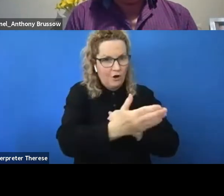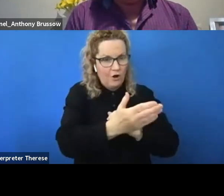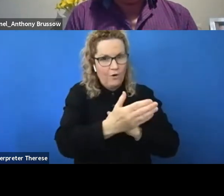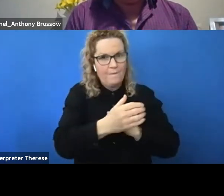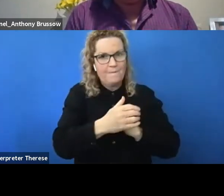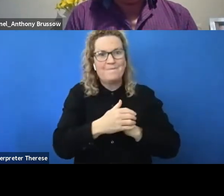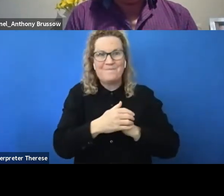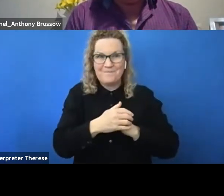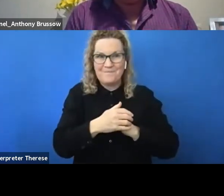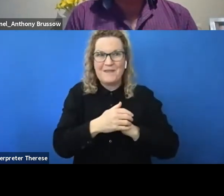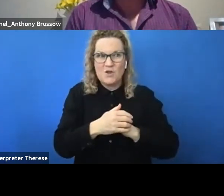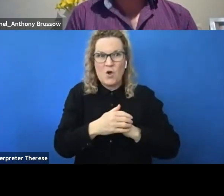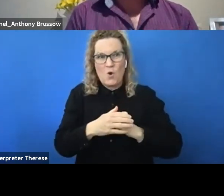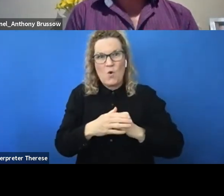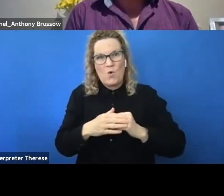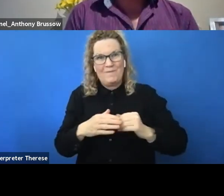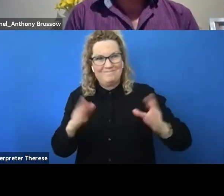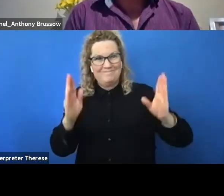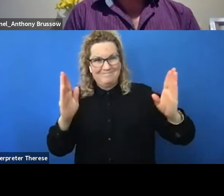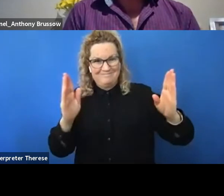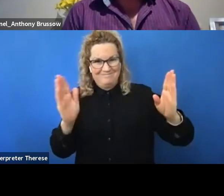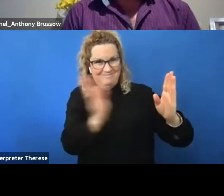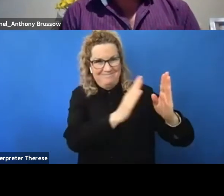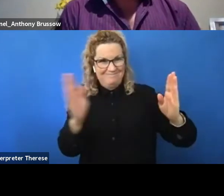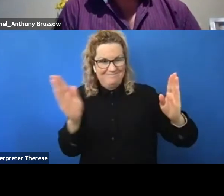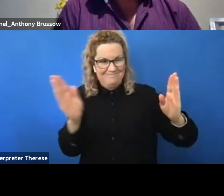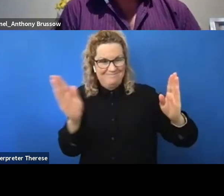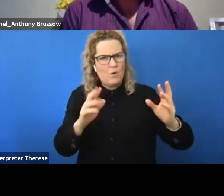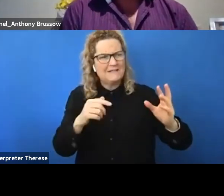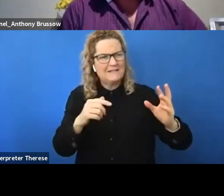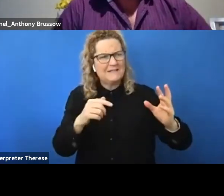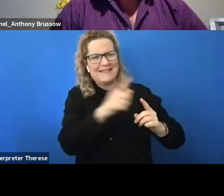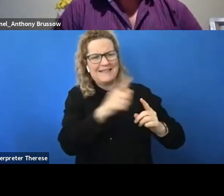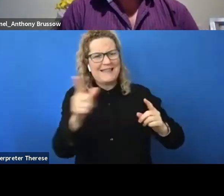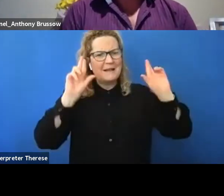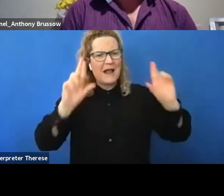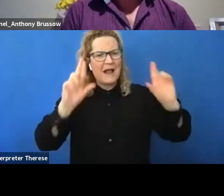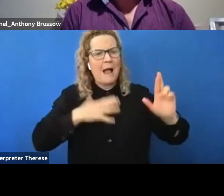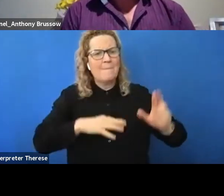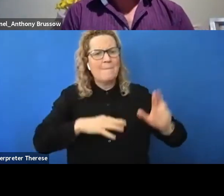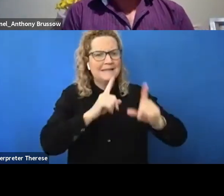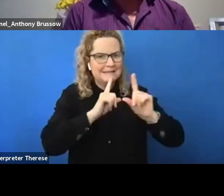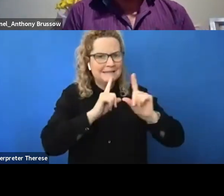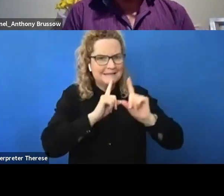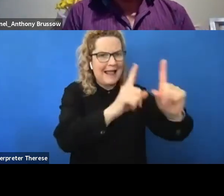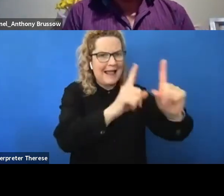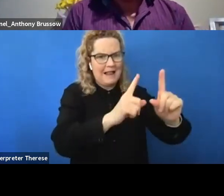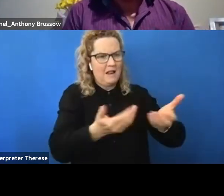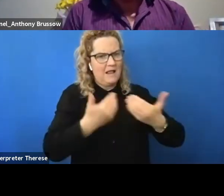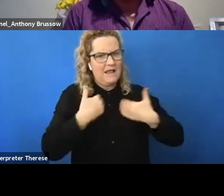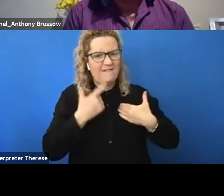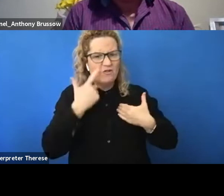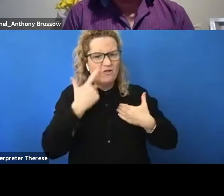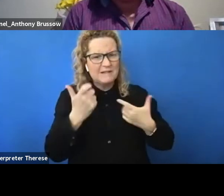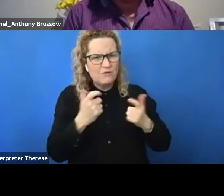was the expectation that I had to disclose to get reasonable adjustments, because I didn't feel that the culture